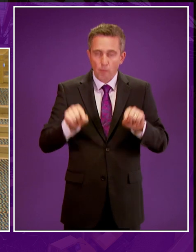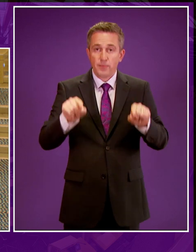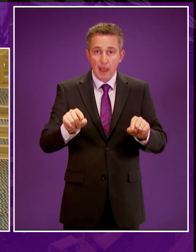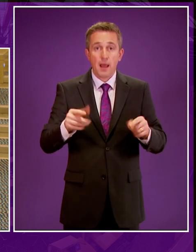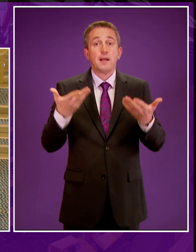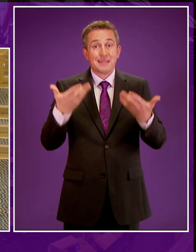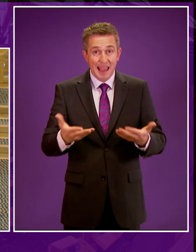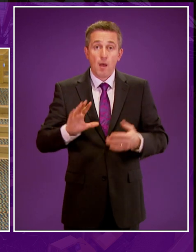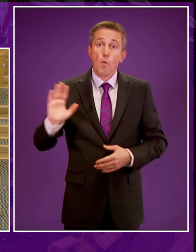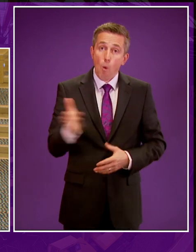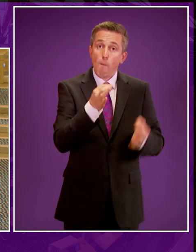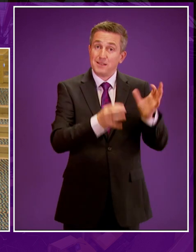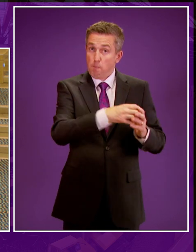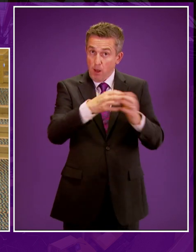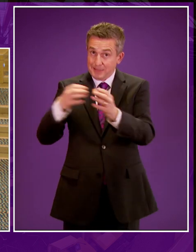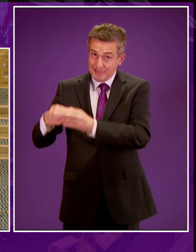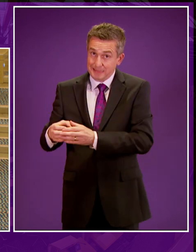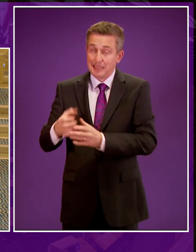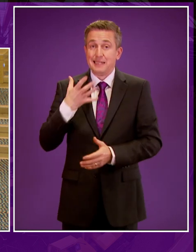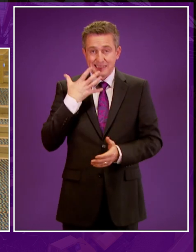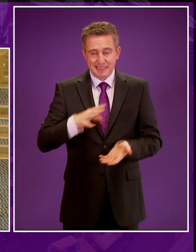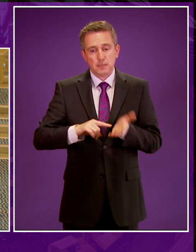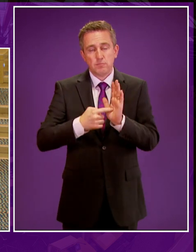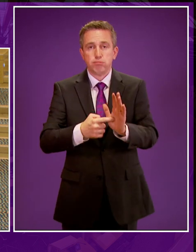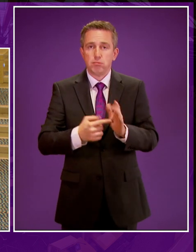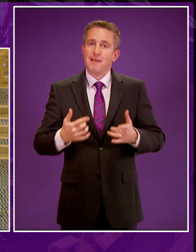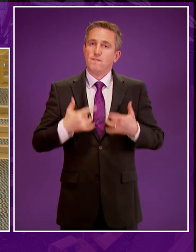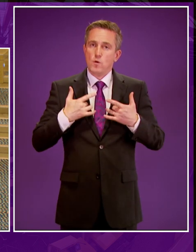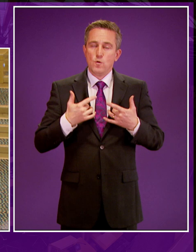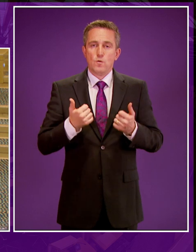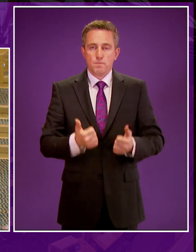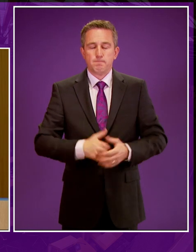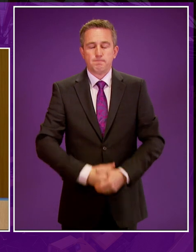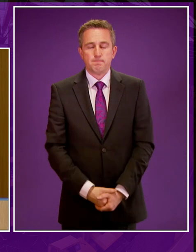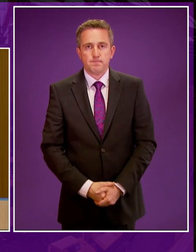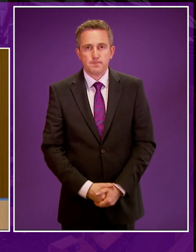It's now time for all members of this chamber to set out their view, and I move the motion in my name.